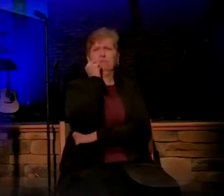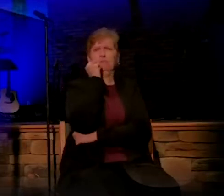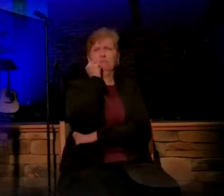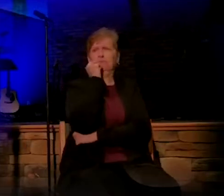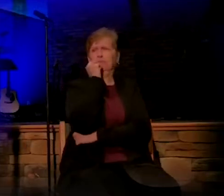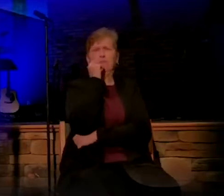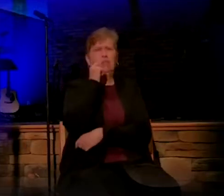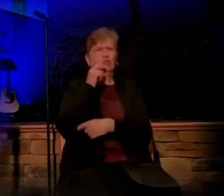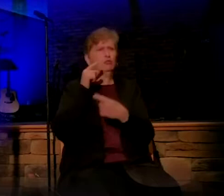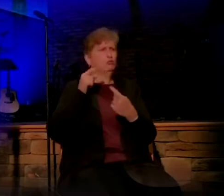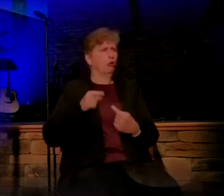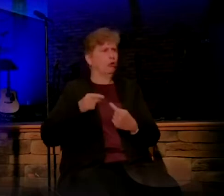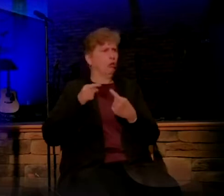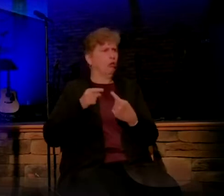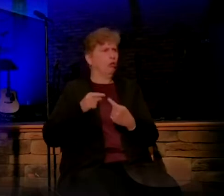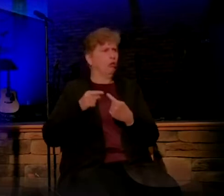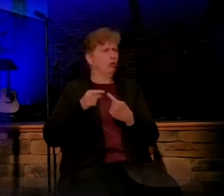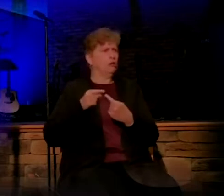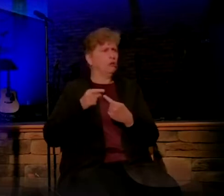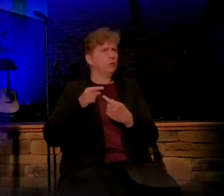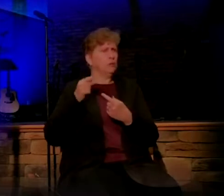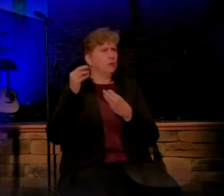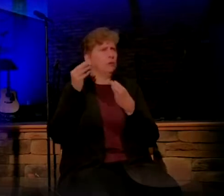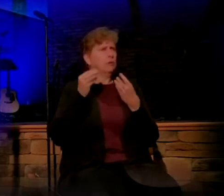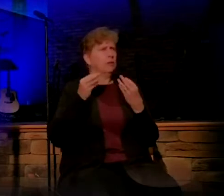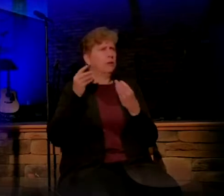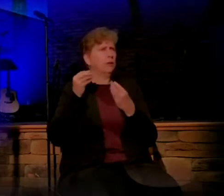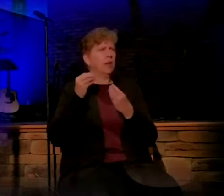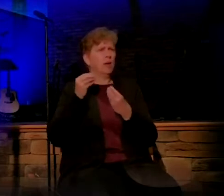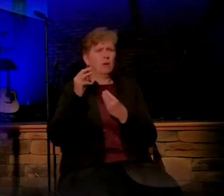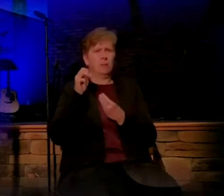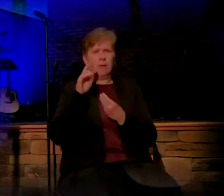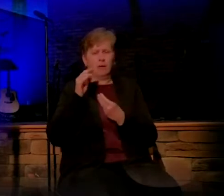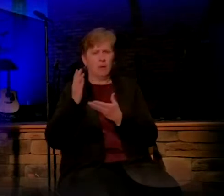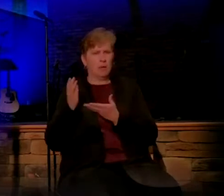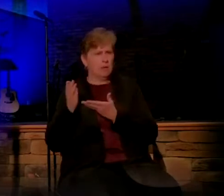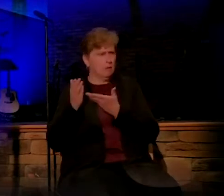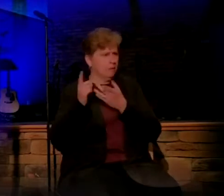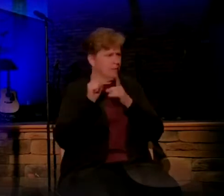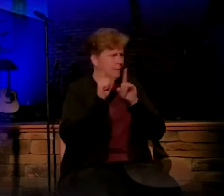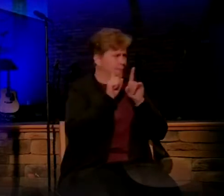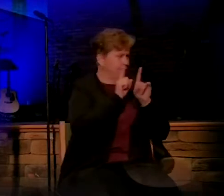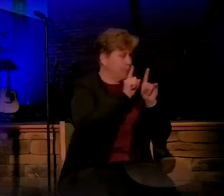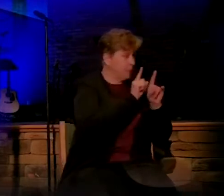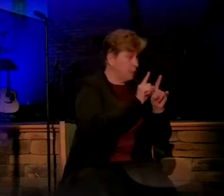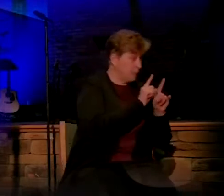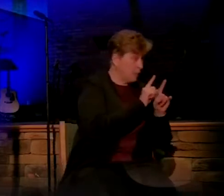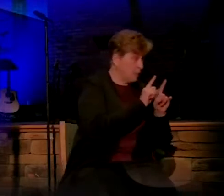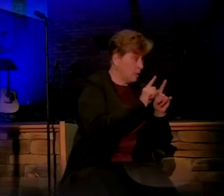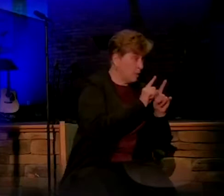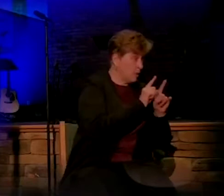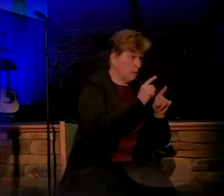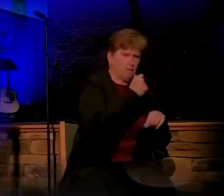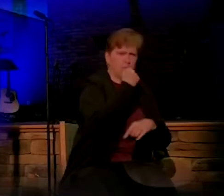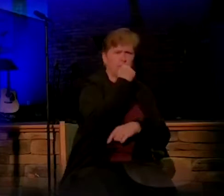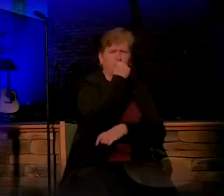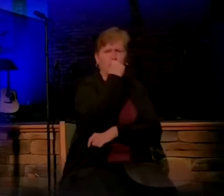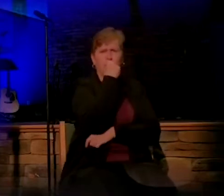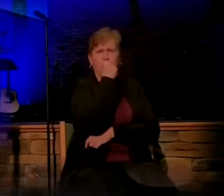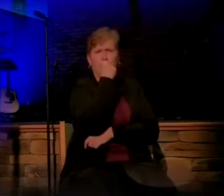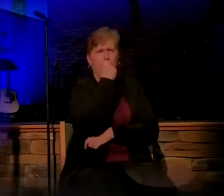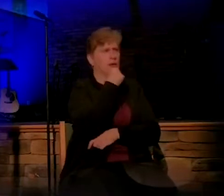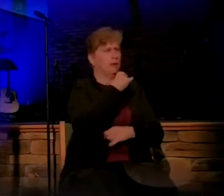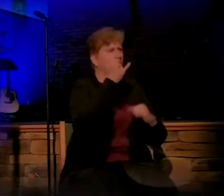bringing Mary to his house to consummate the marriage. But then it also